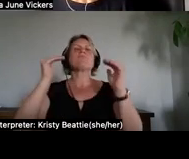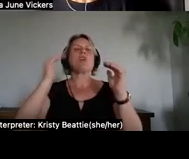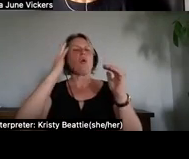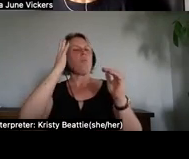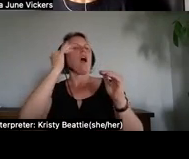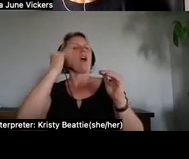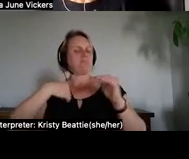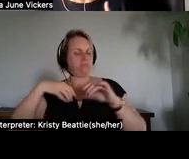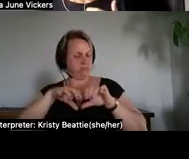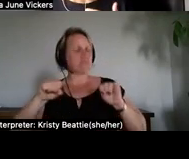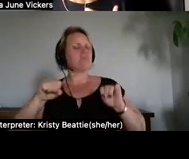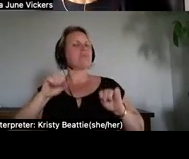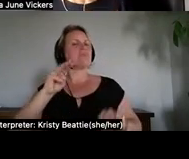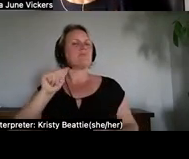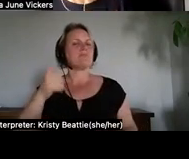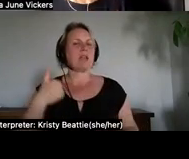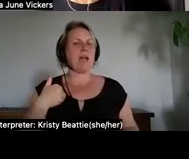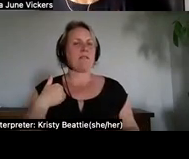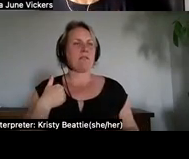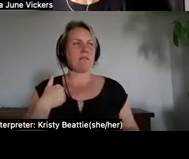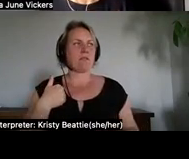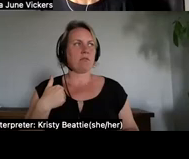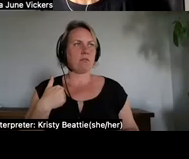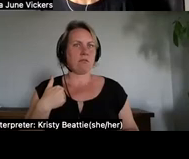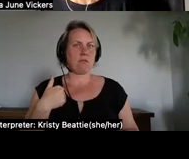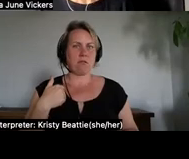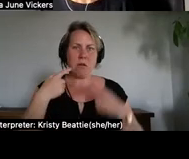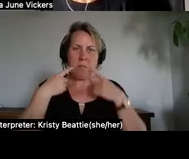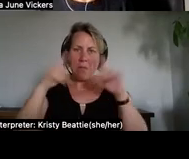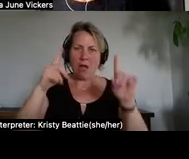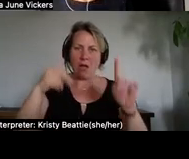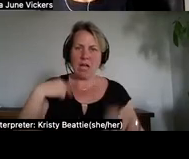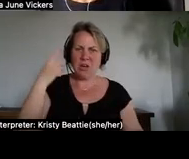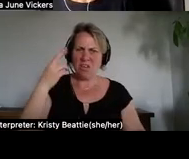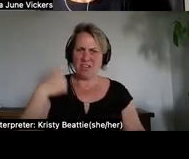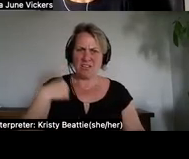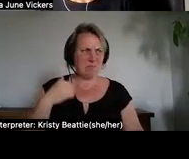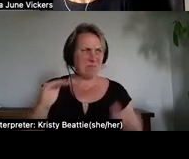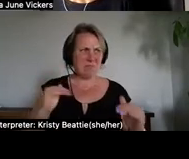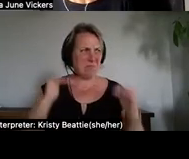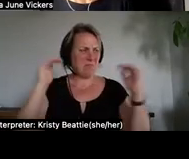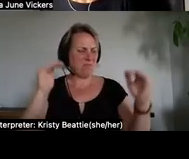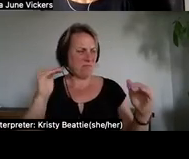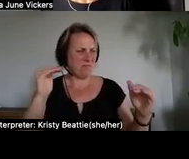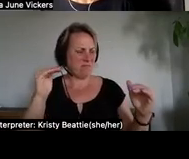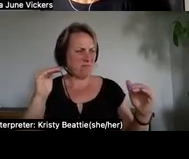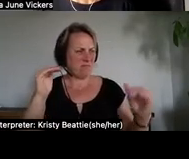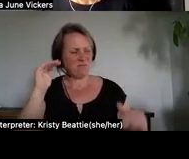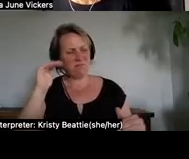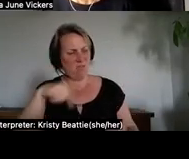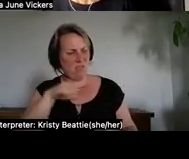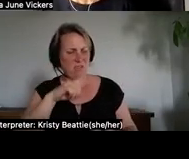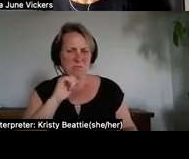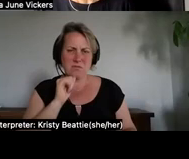and then i came to see that i was not superior but i'm i would say it's